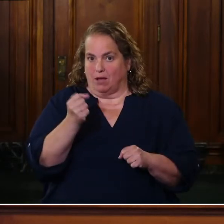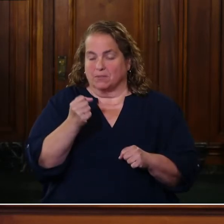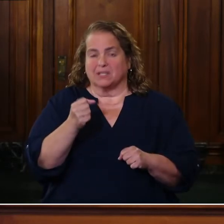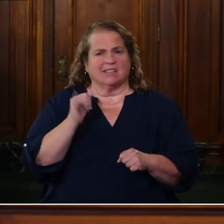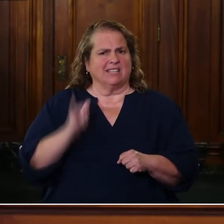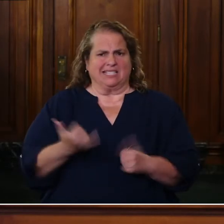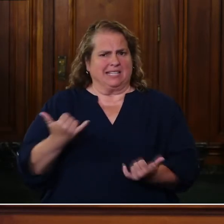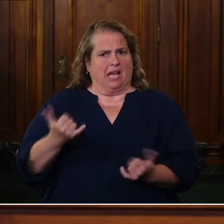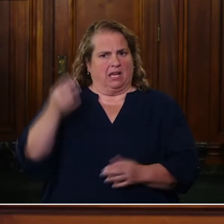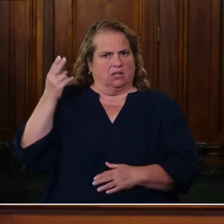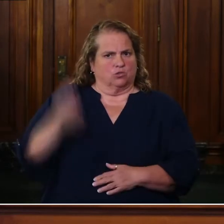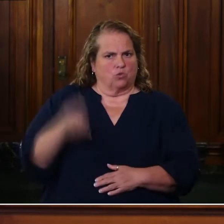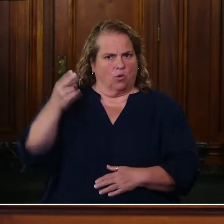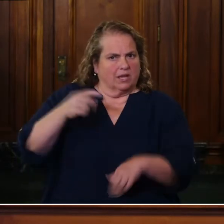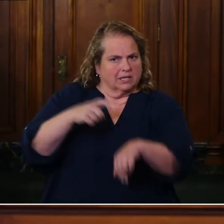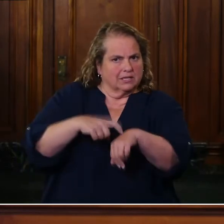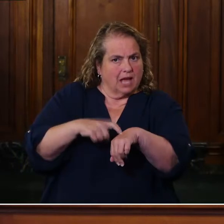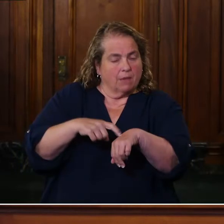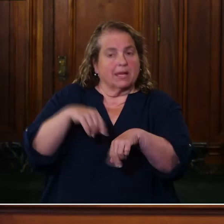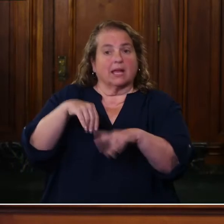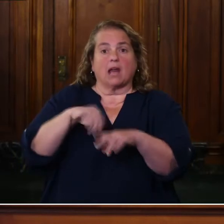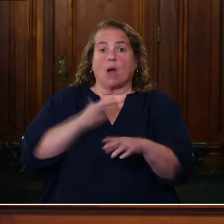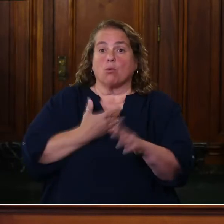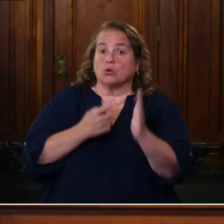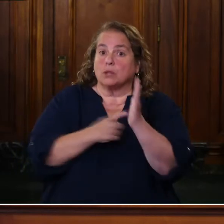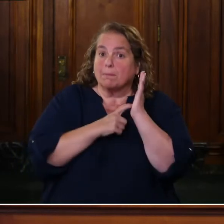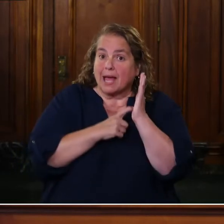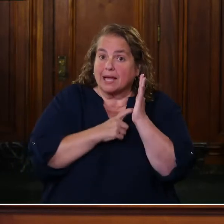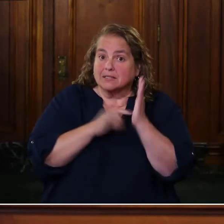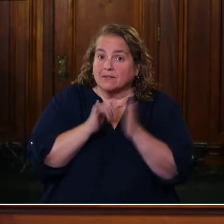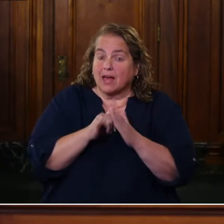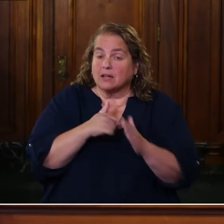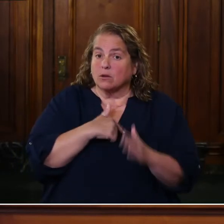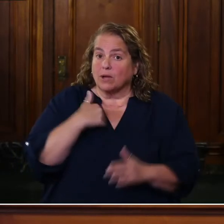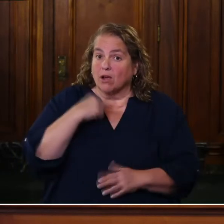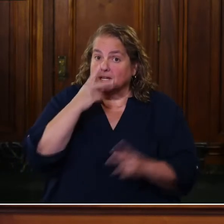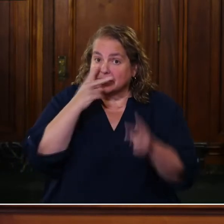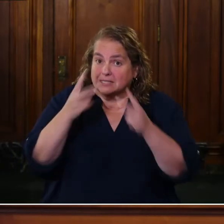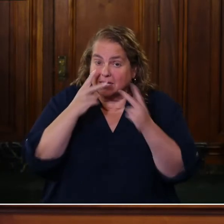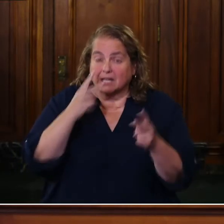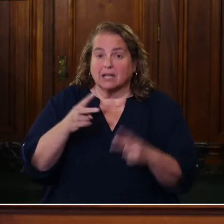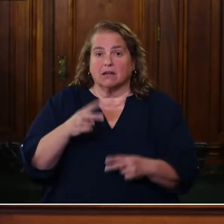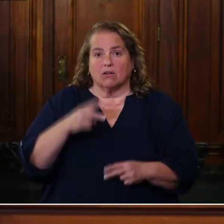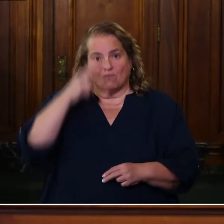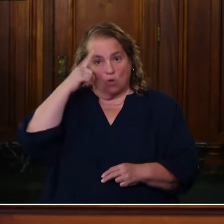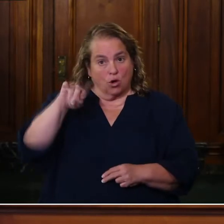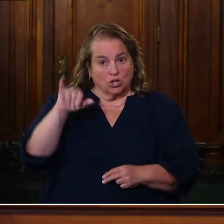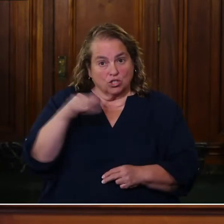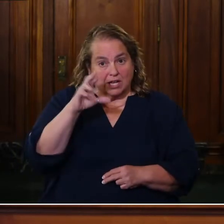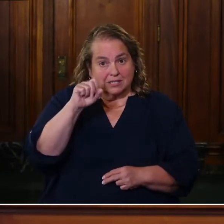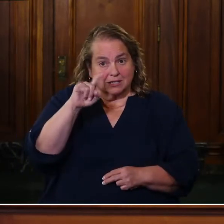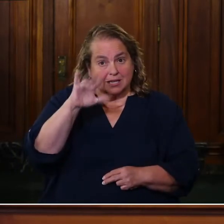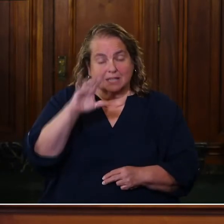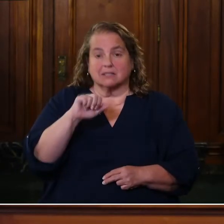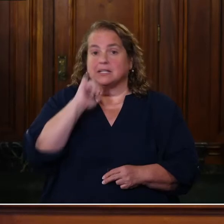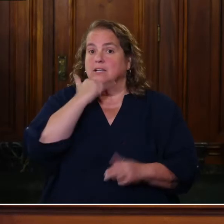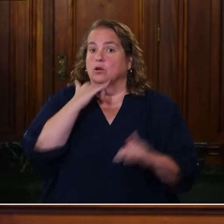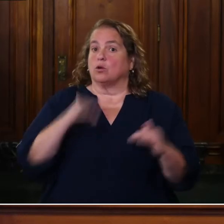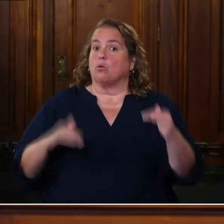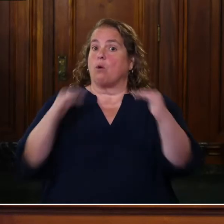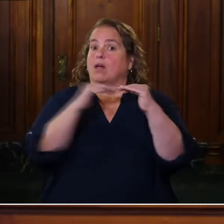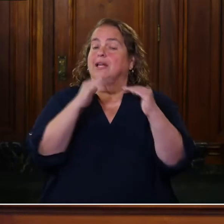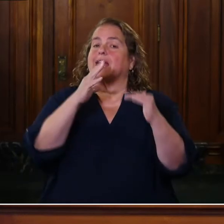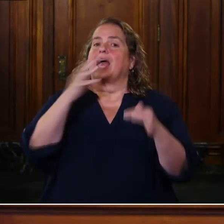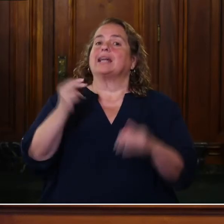It is a historic time in the demands that we are seeing for justice and equality. It's a historic